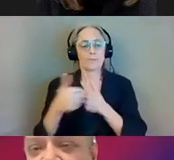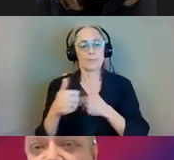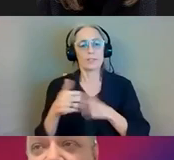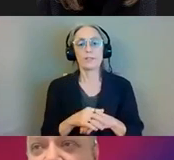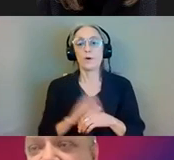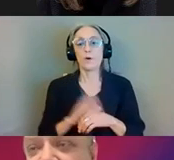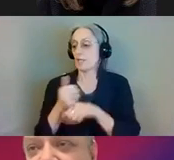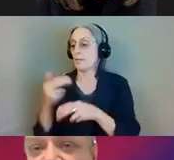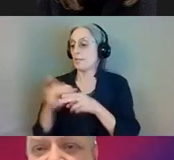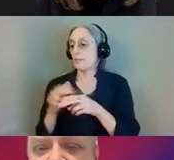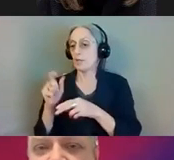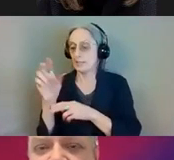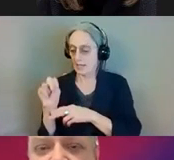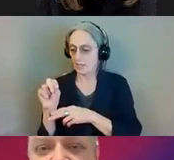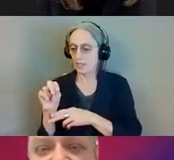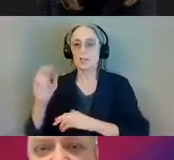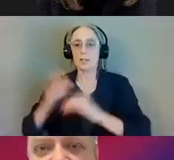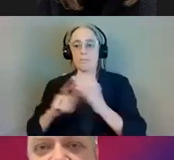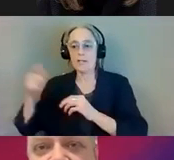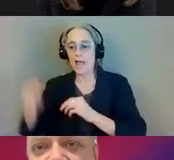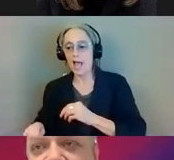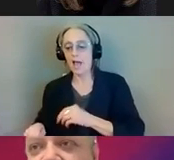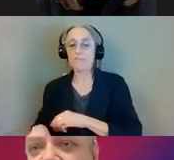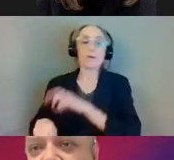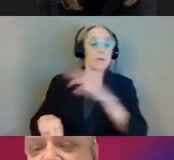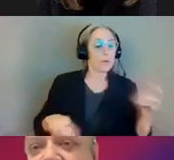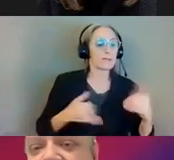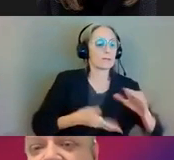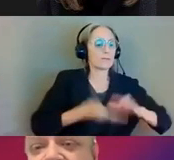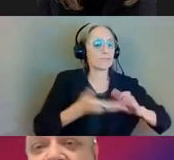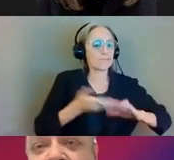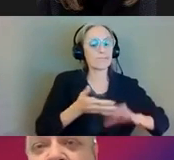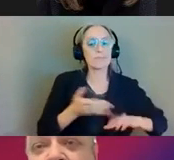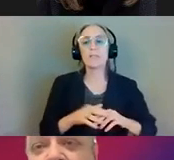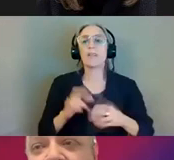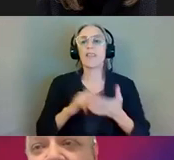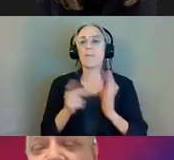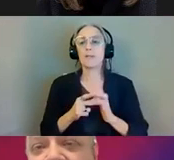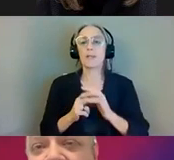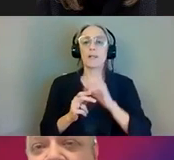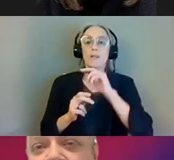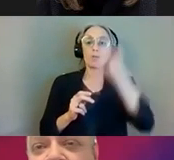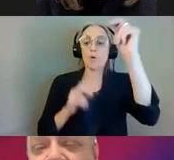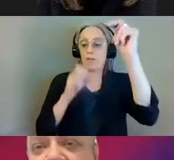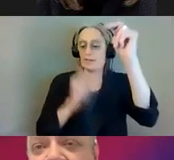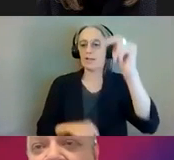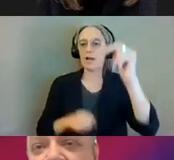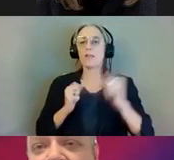It keeps the north and south side connected through the work zone. Next slide.